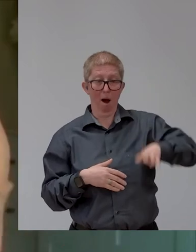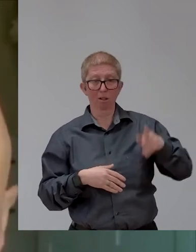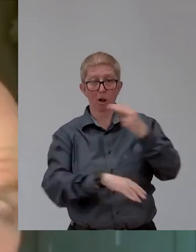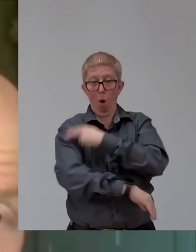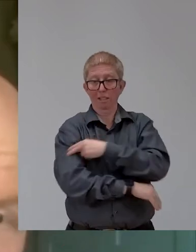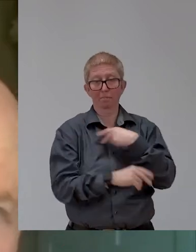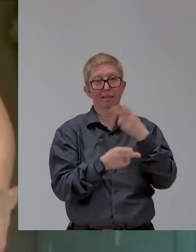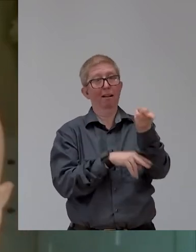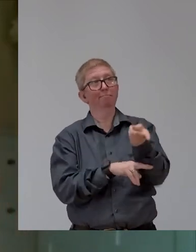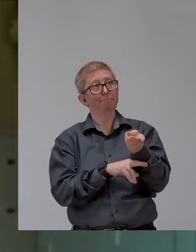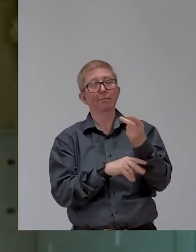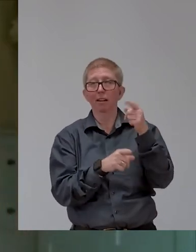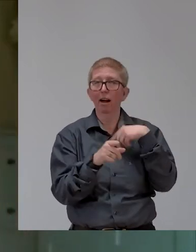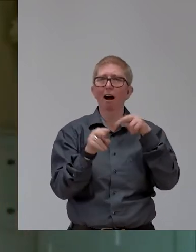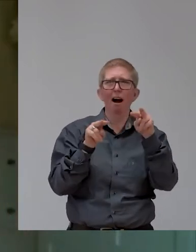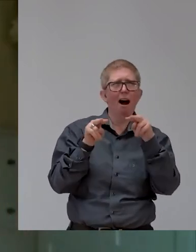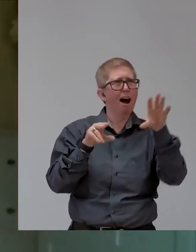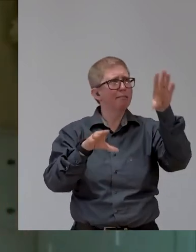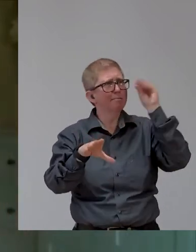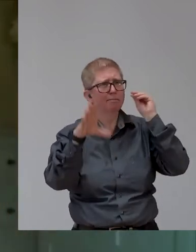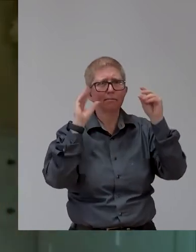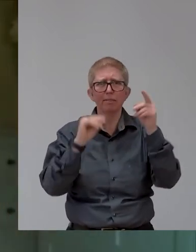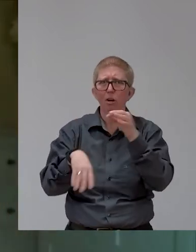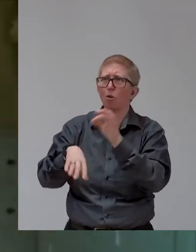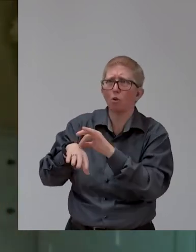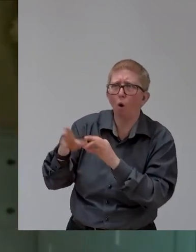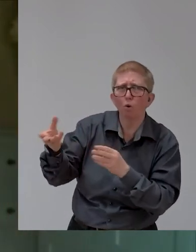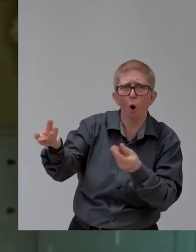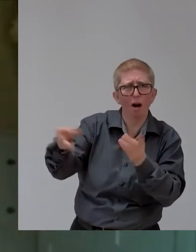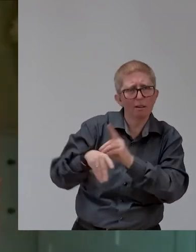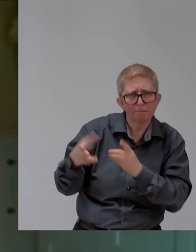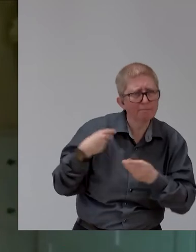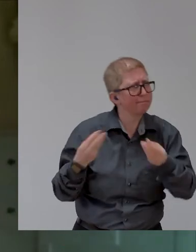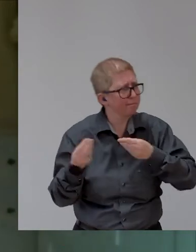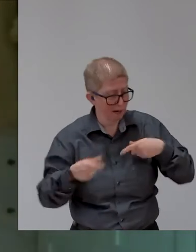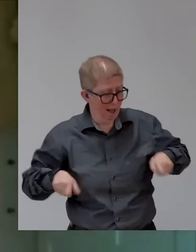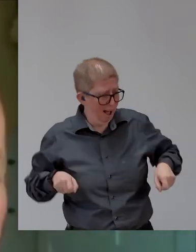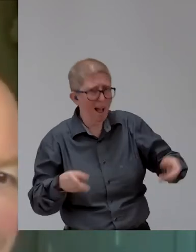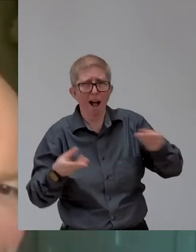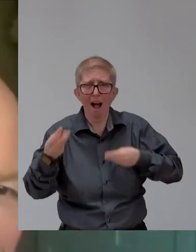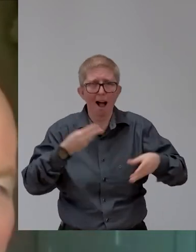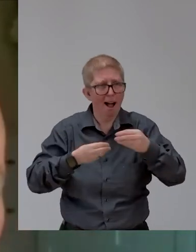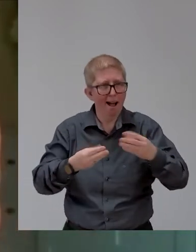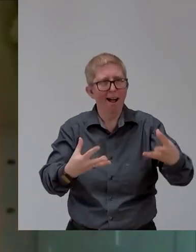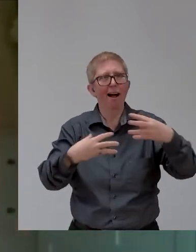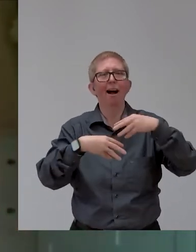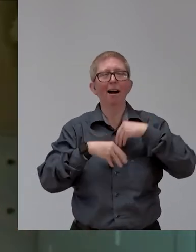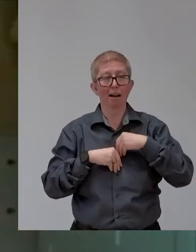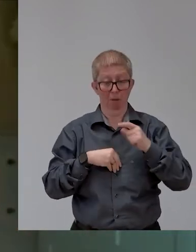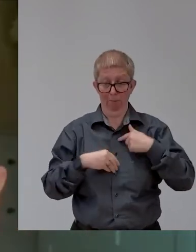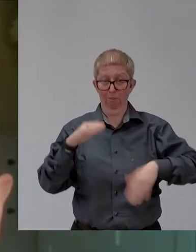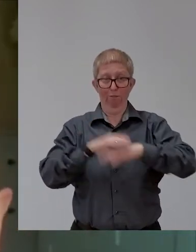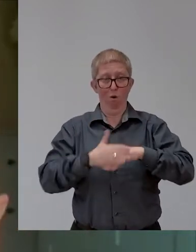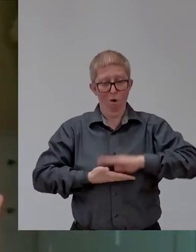and also of course other patients, which I got to know. Um, but I'm starting to learn about other areas of disability.